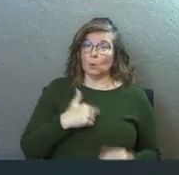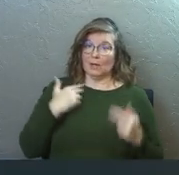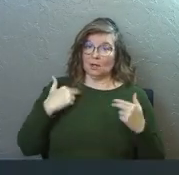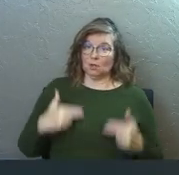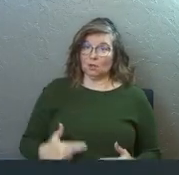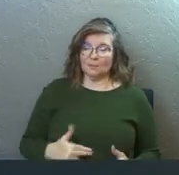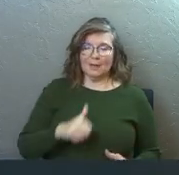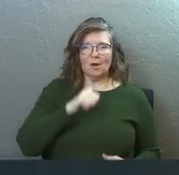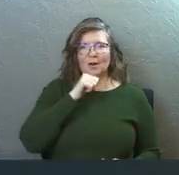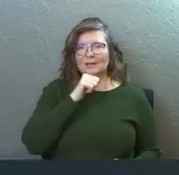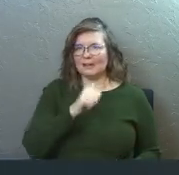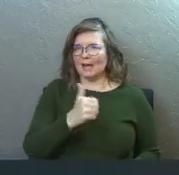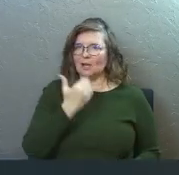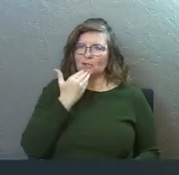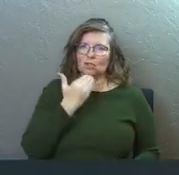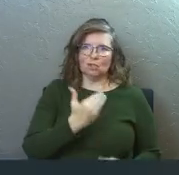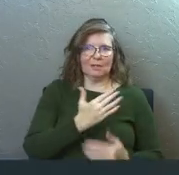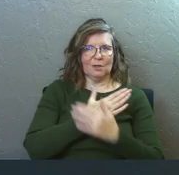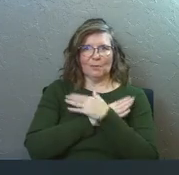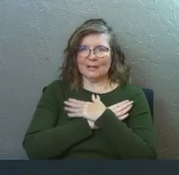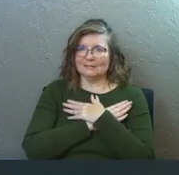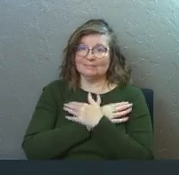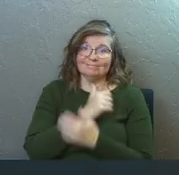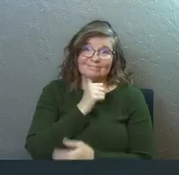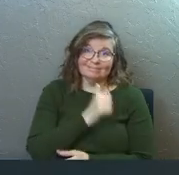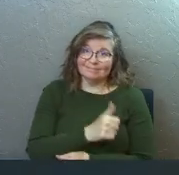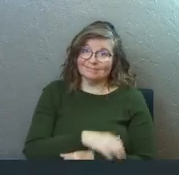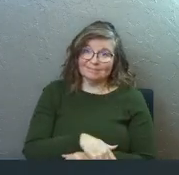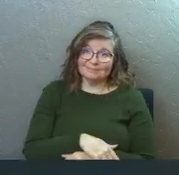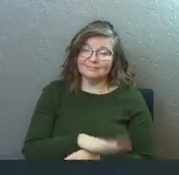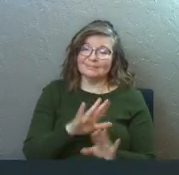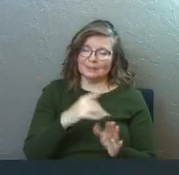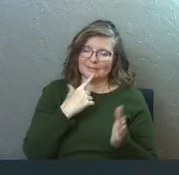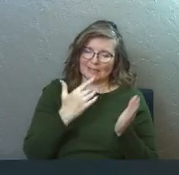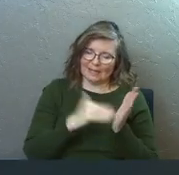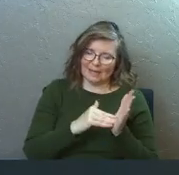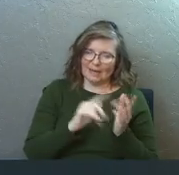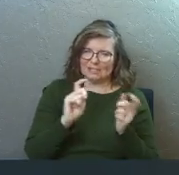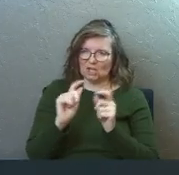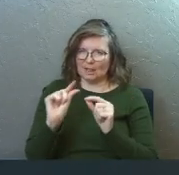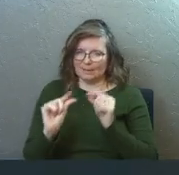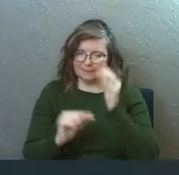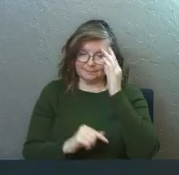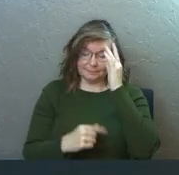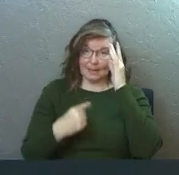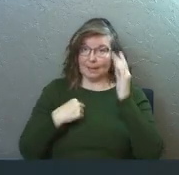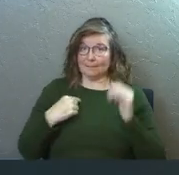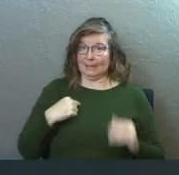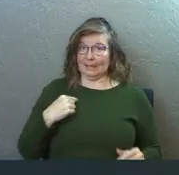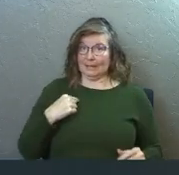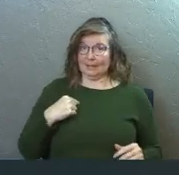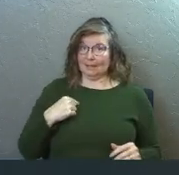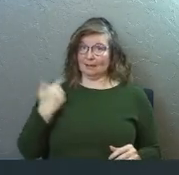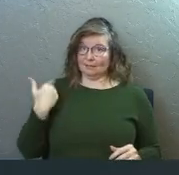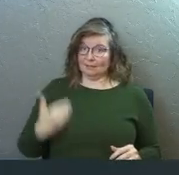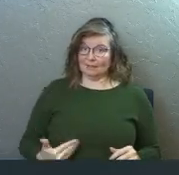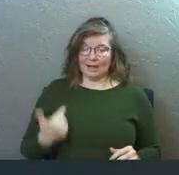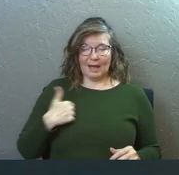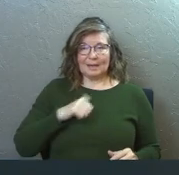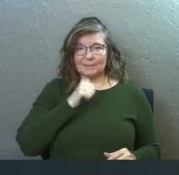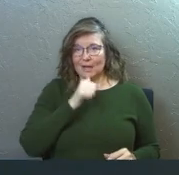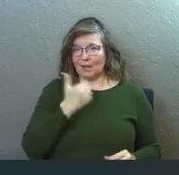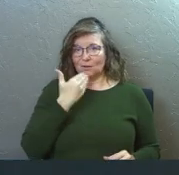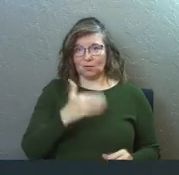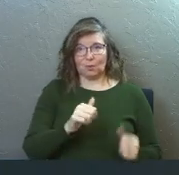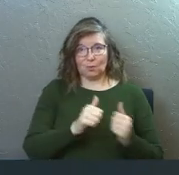human beings are not good at rest. Let me repeat that, but a little change it. Me as a human being, I